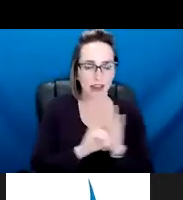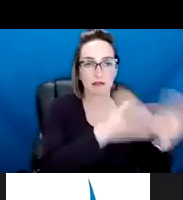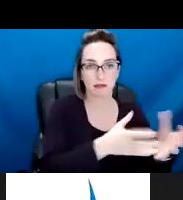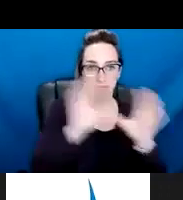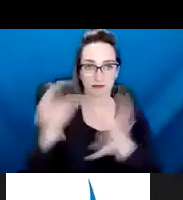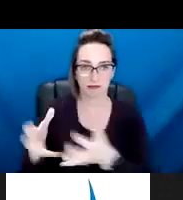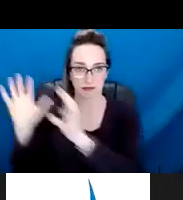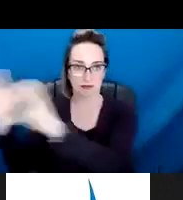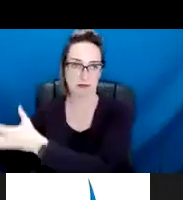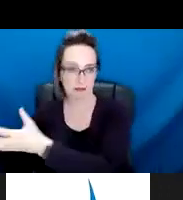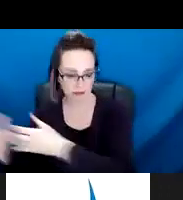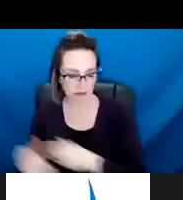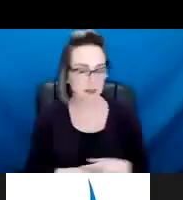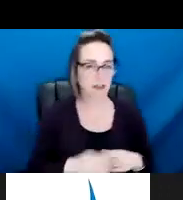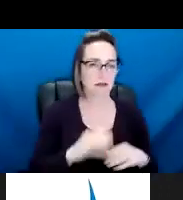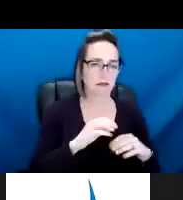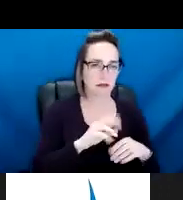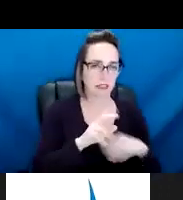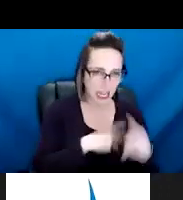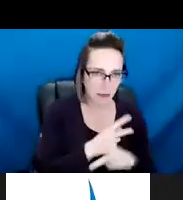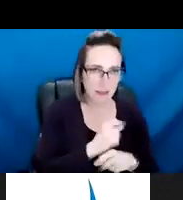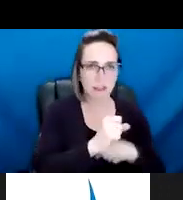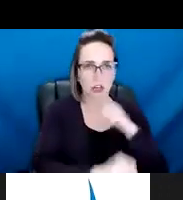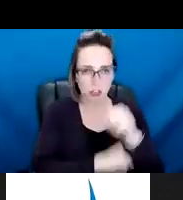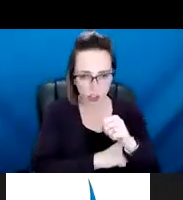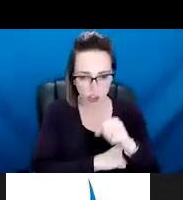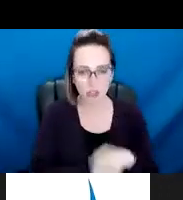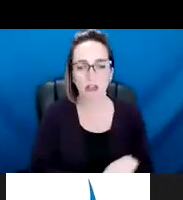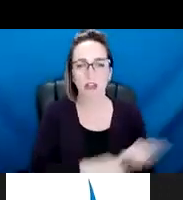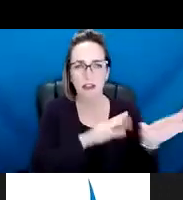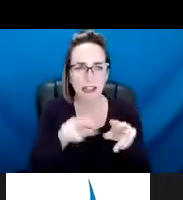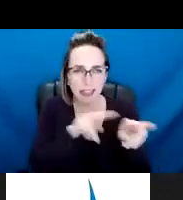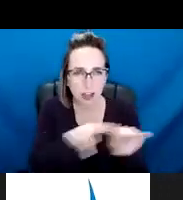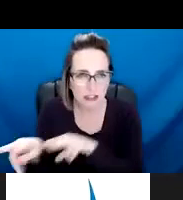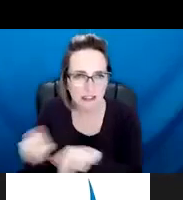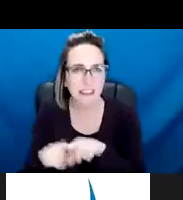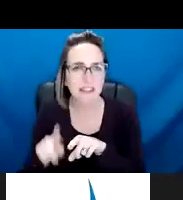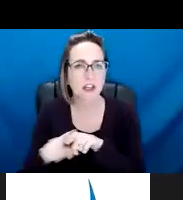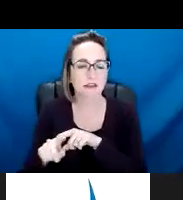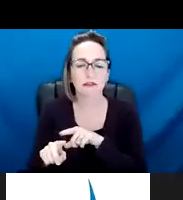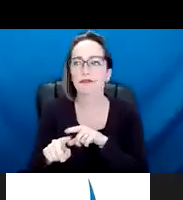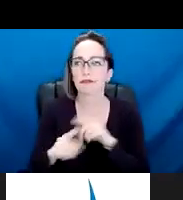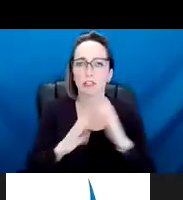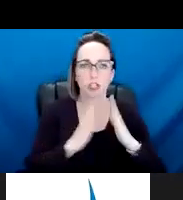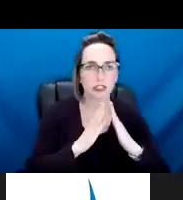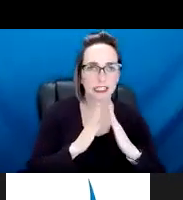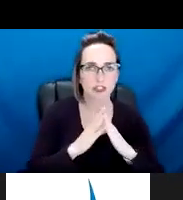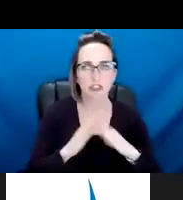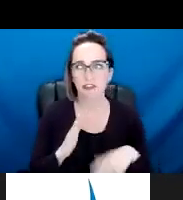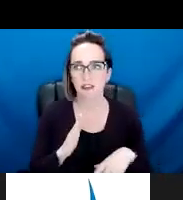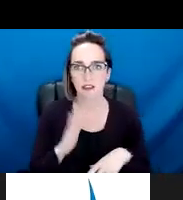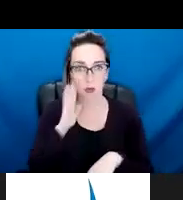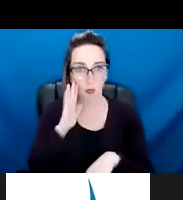model structures, and the team also captured illustrative information on jurisdictions that have announced intent to implement alternative models